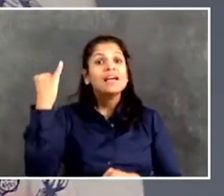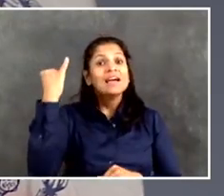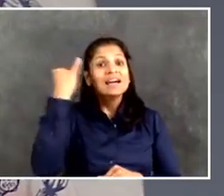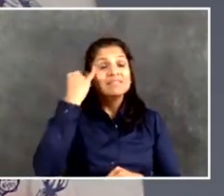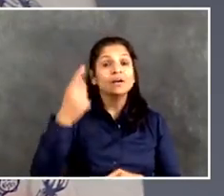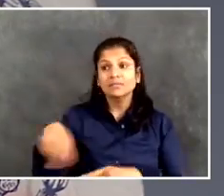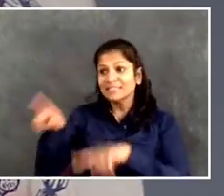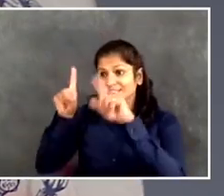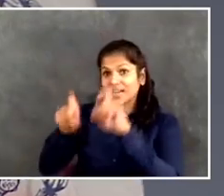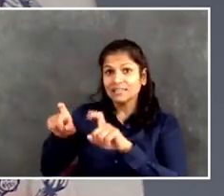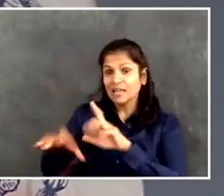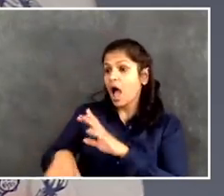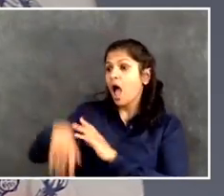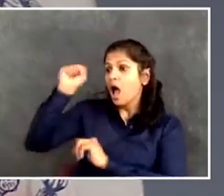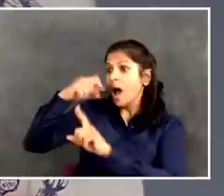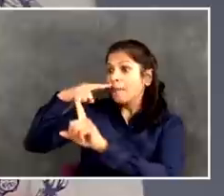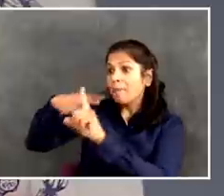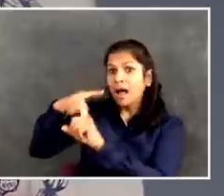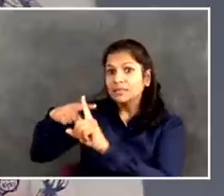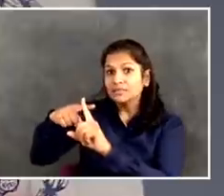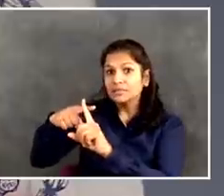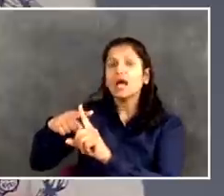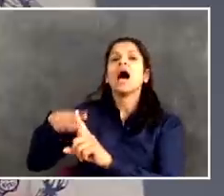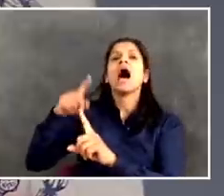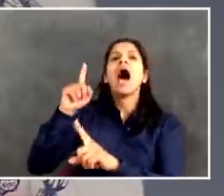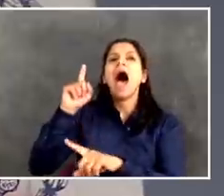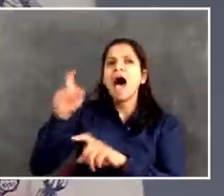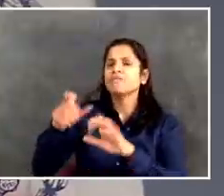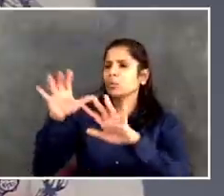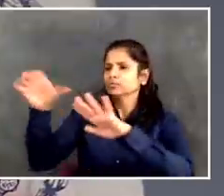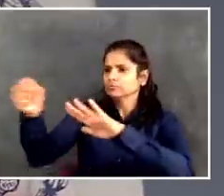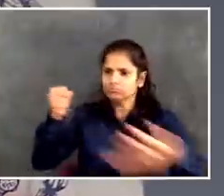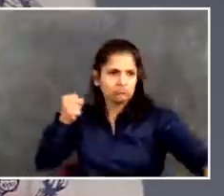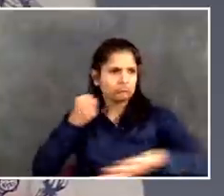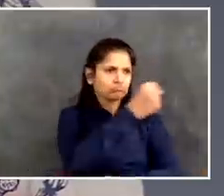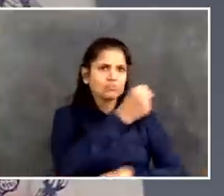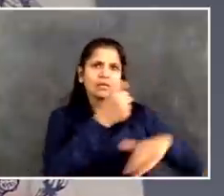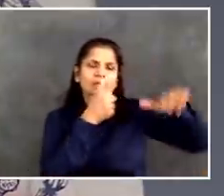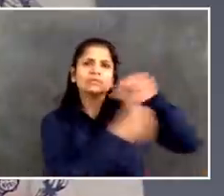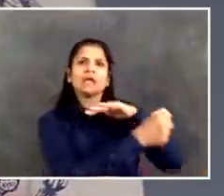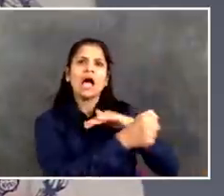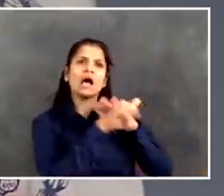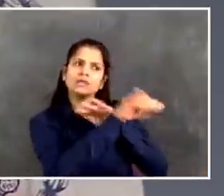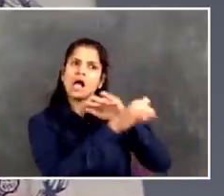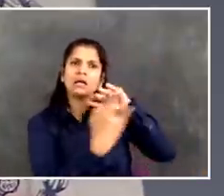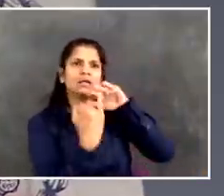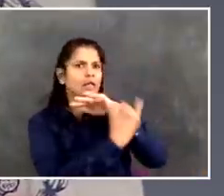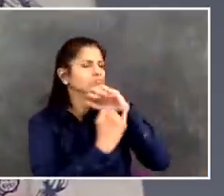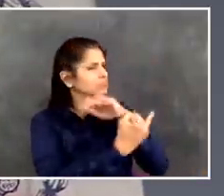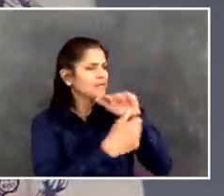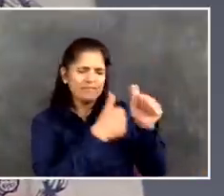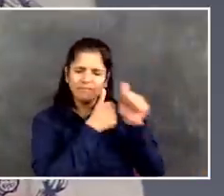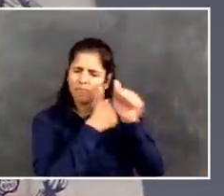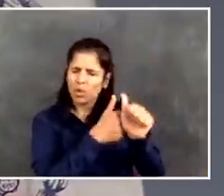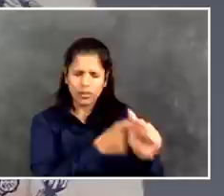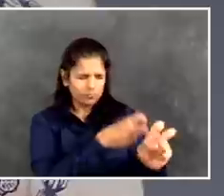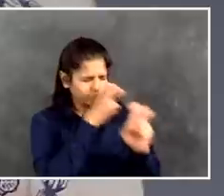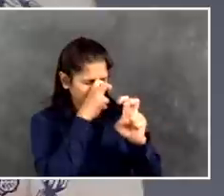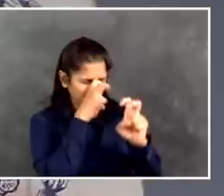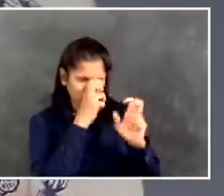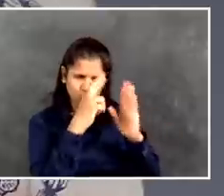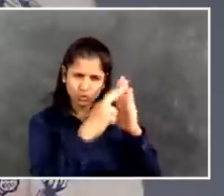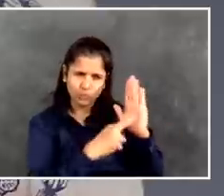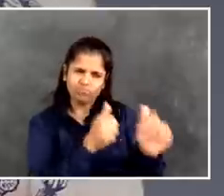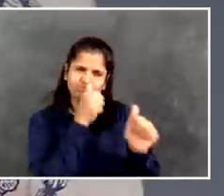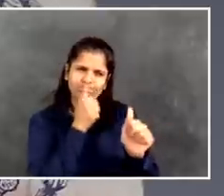your family, and everyone. So it's all participatory. We're all in this together. But if what we've